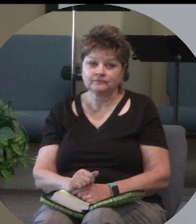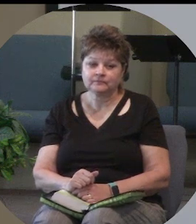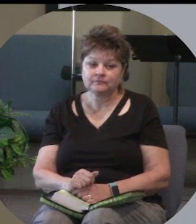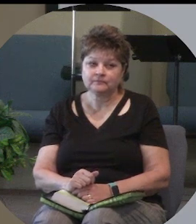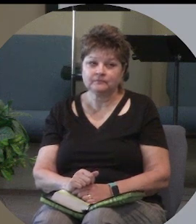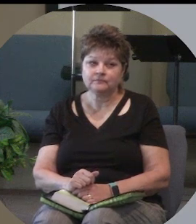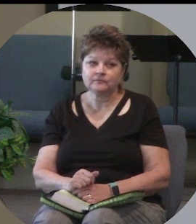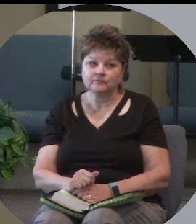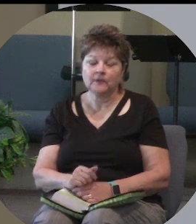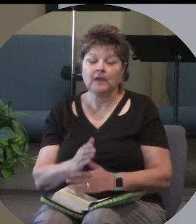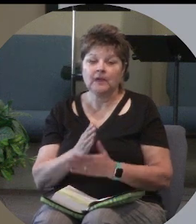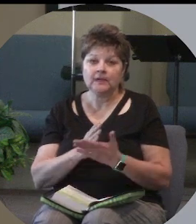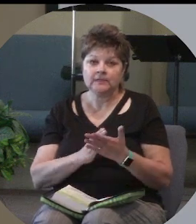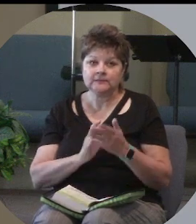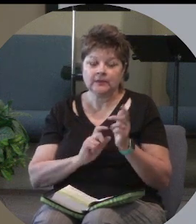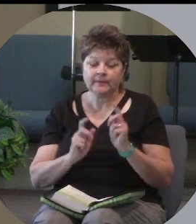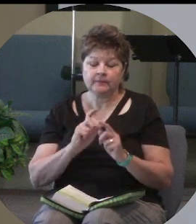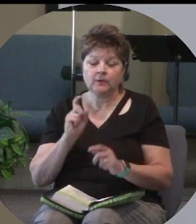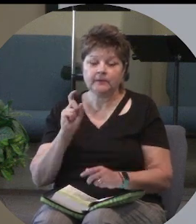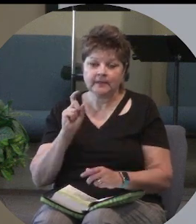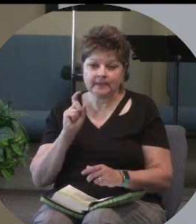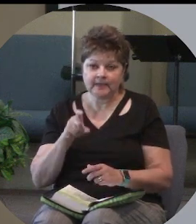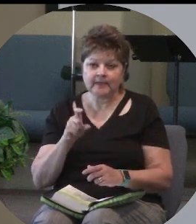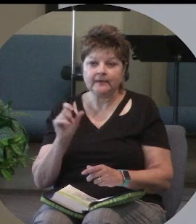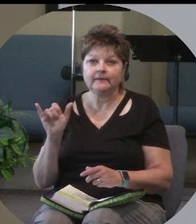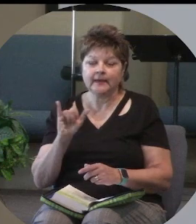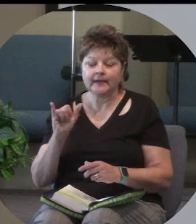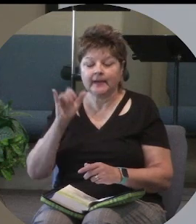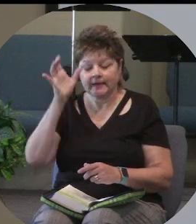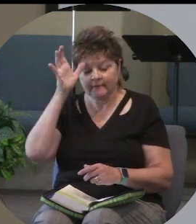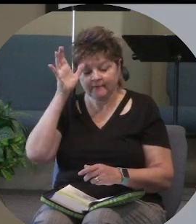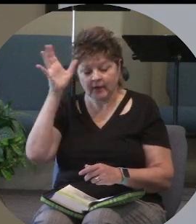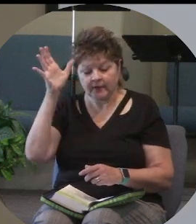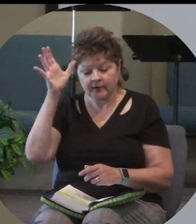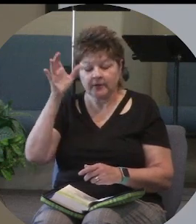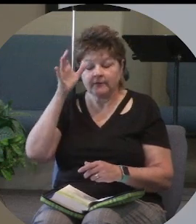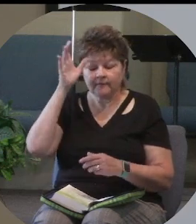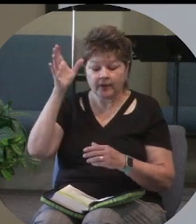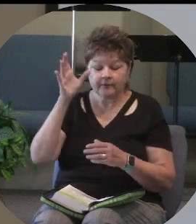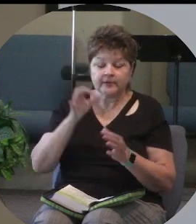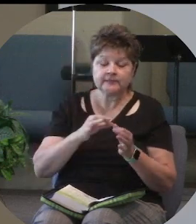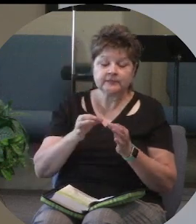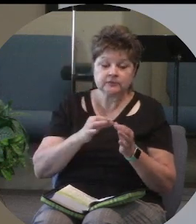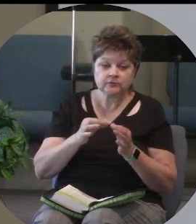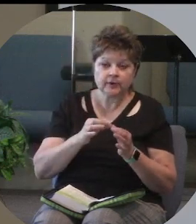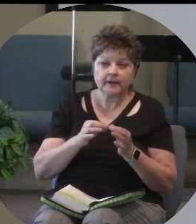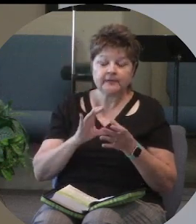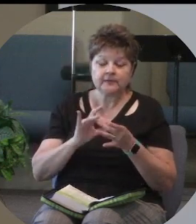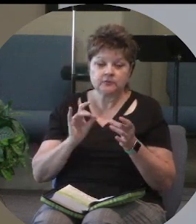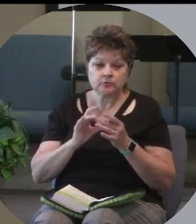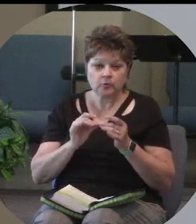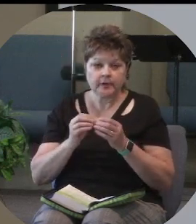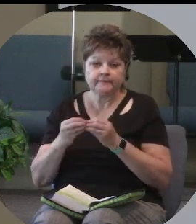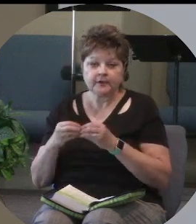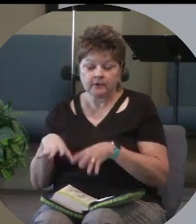some people need that kind of father the father that's described in the parable of the lost son